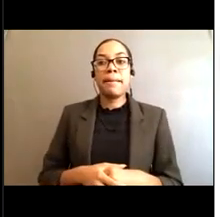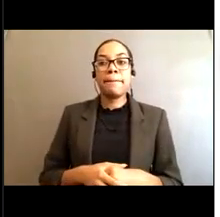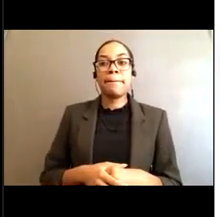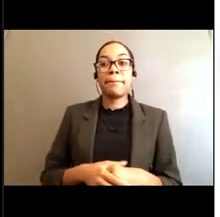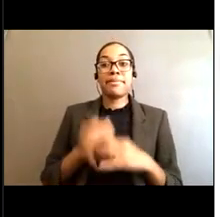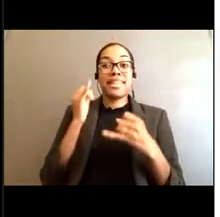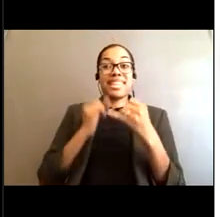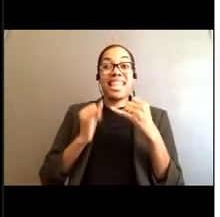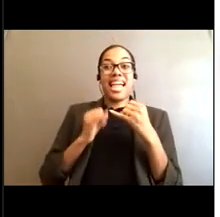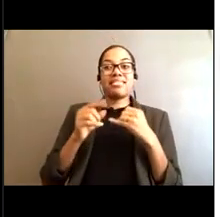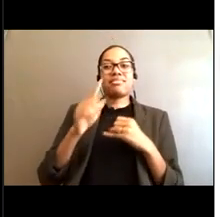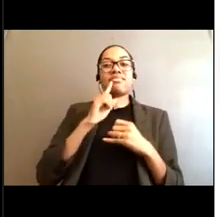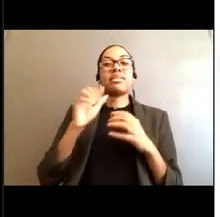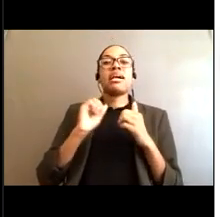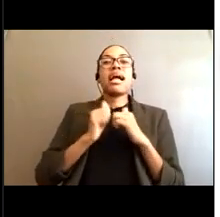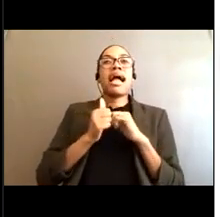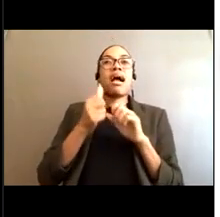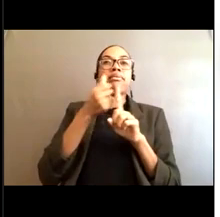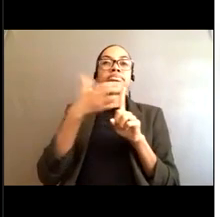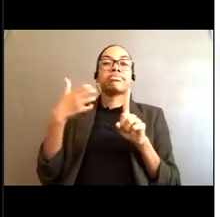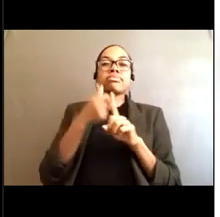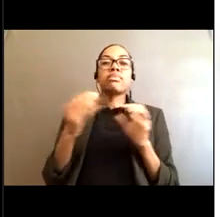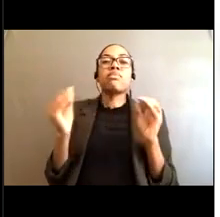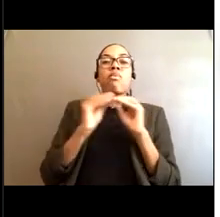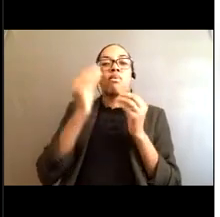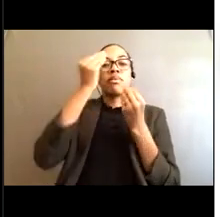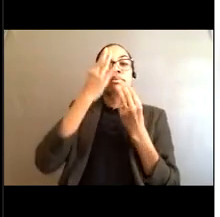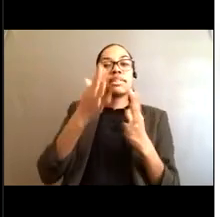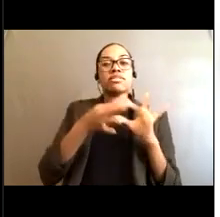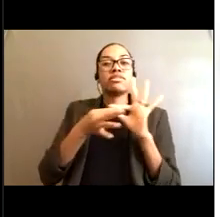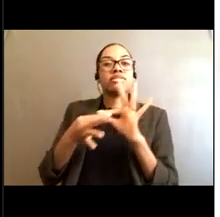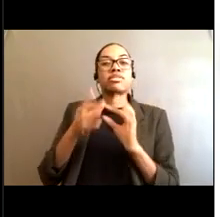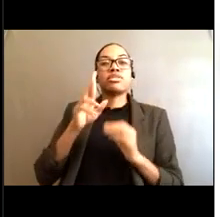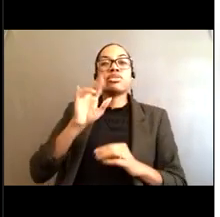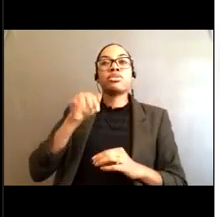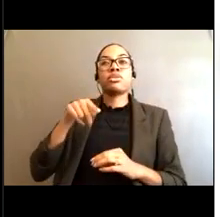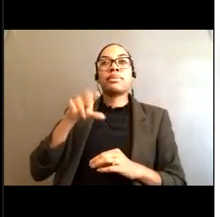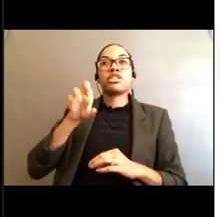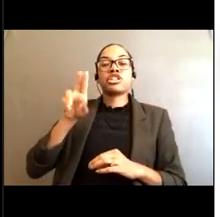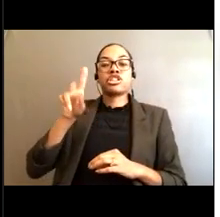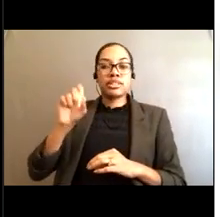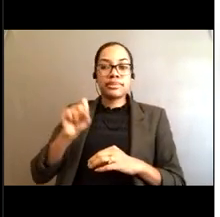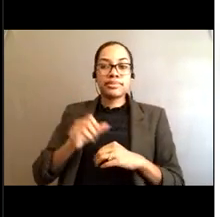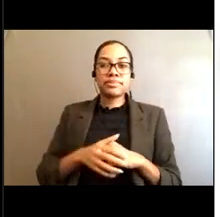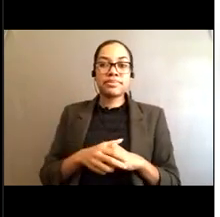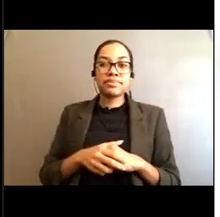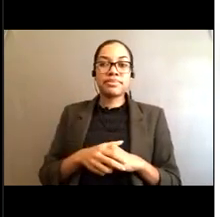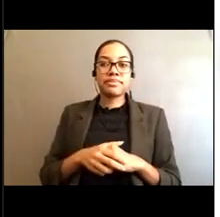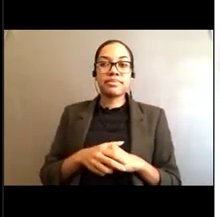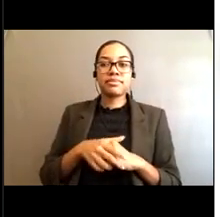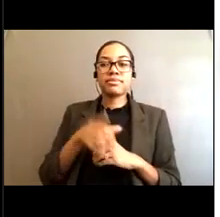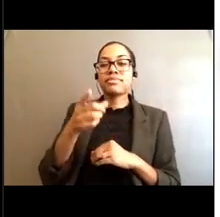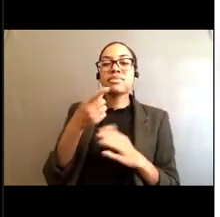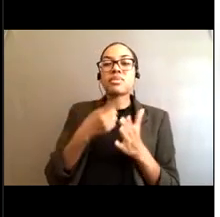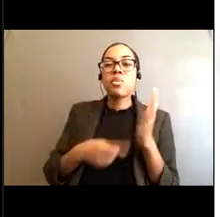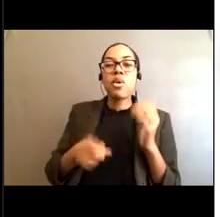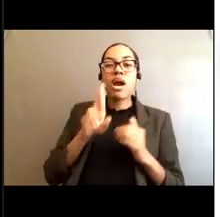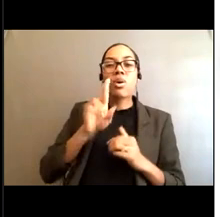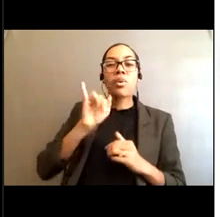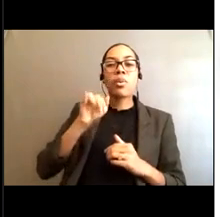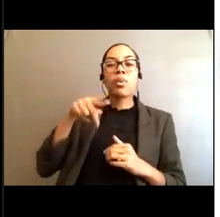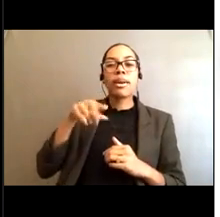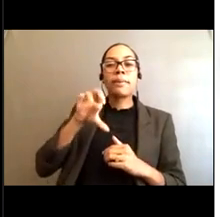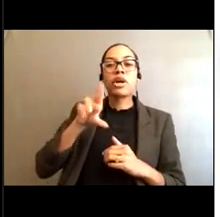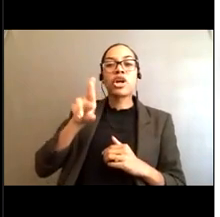about rip currents. So, what is a rip current? Rip current is the most common beach hazard we have,